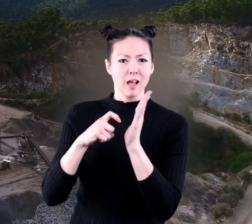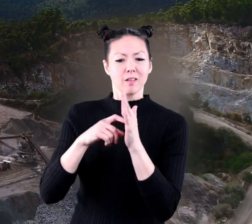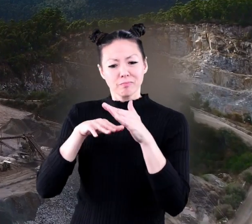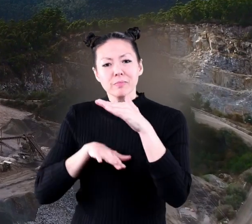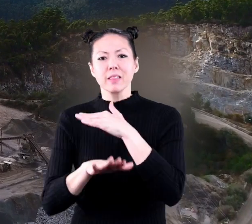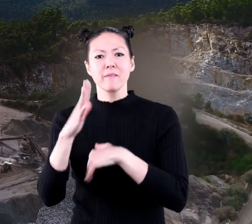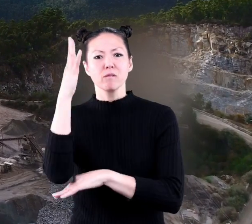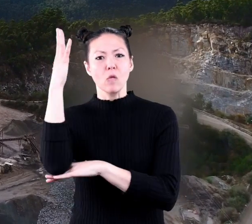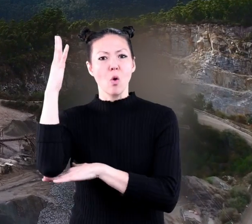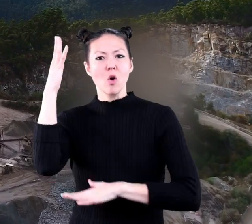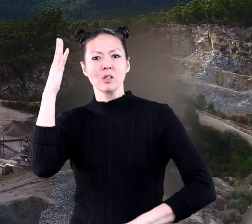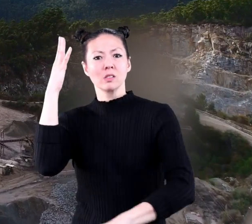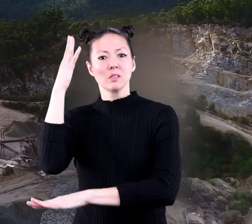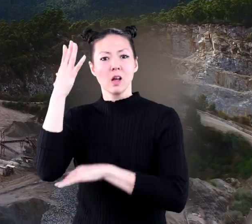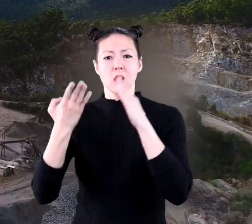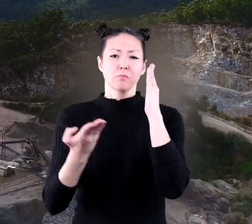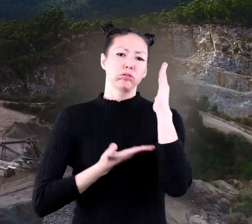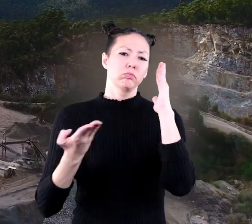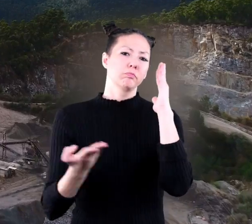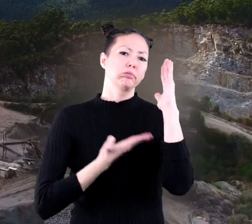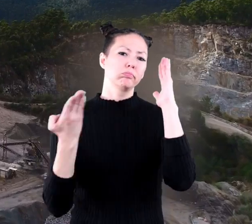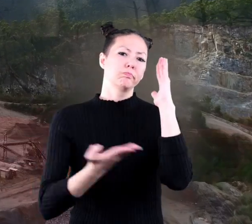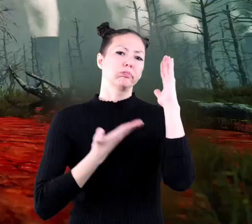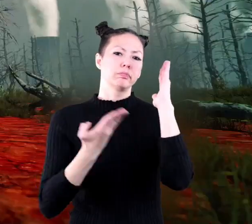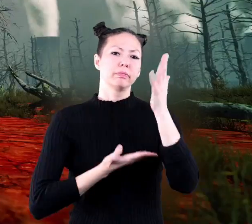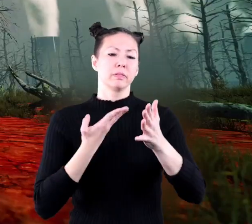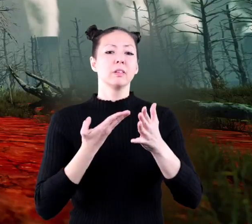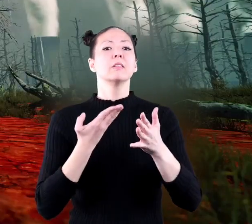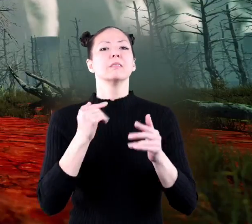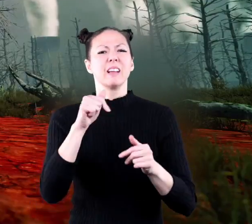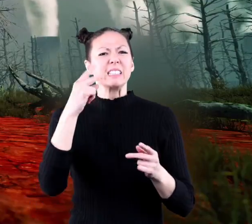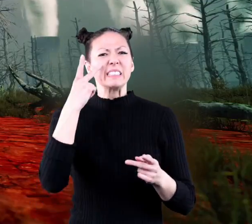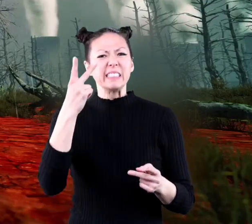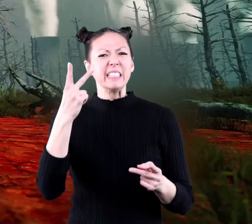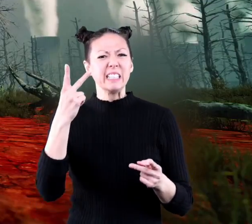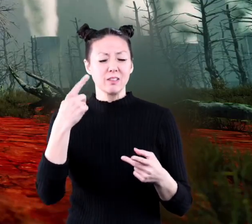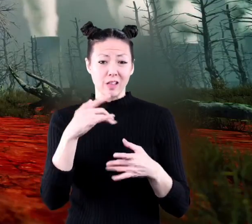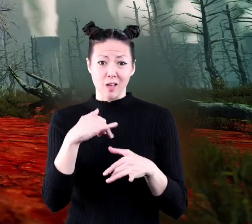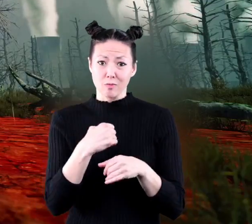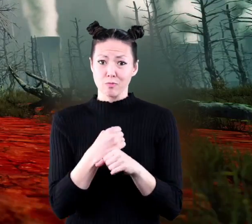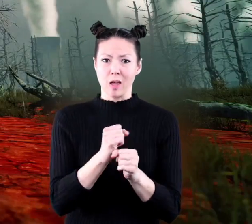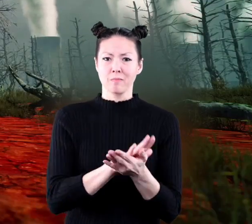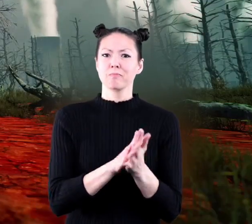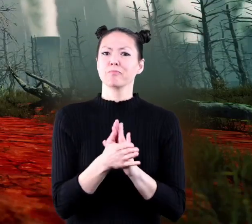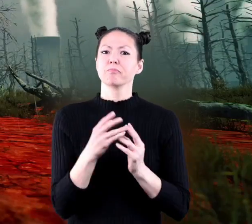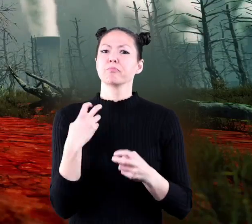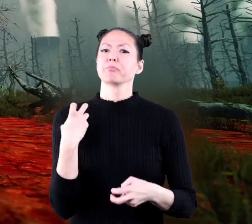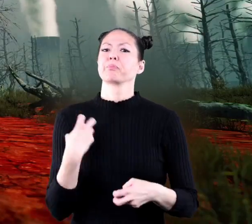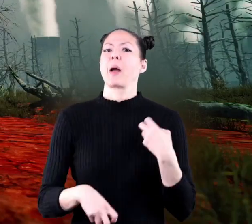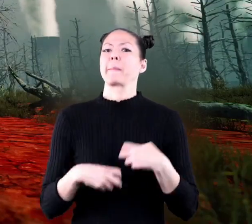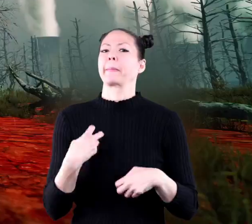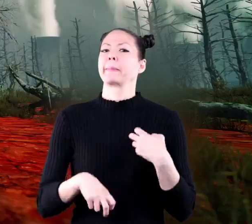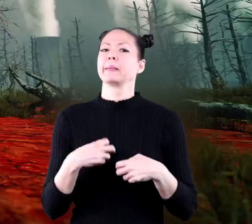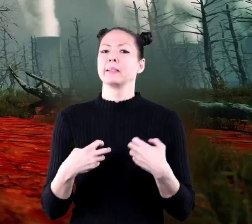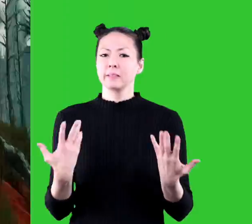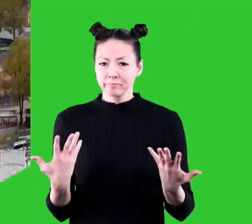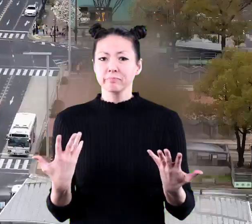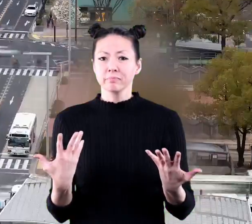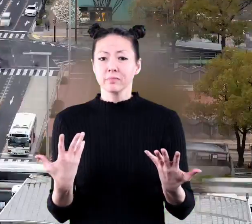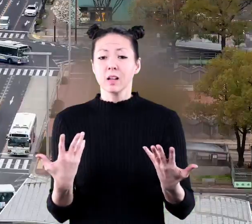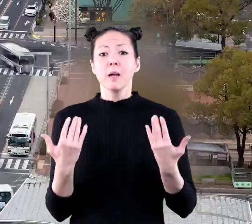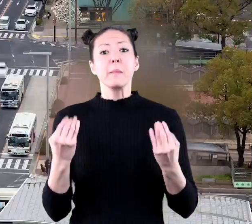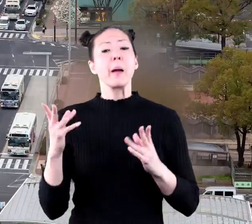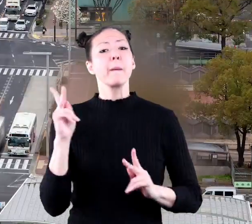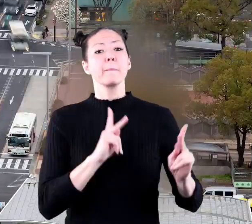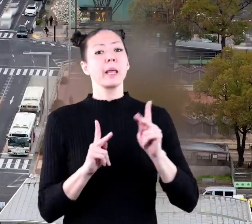forests that have been cut away. So, as you can see, this creates a problem. On